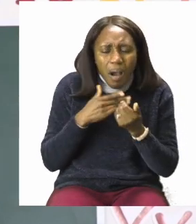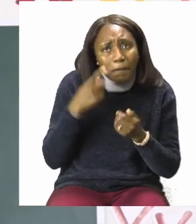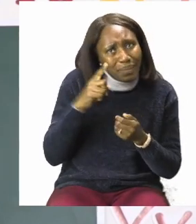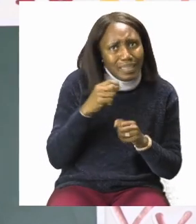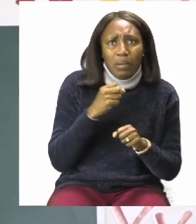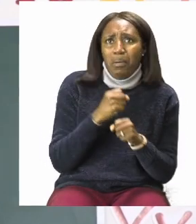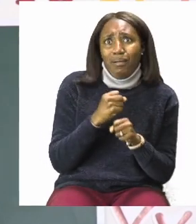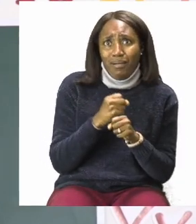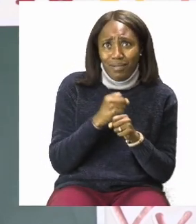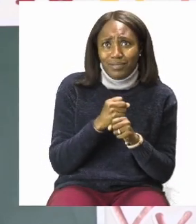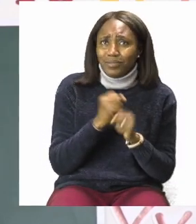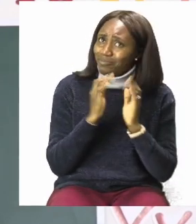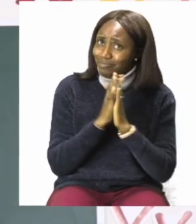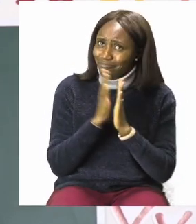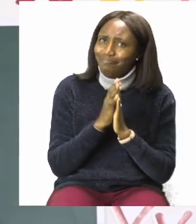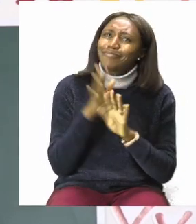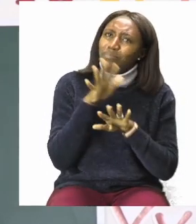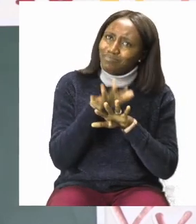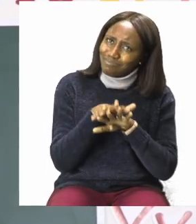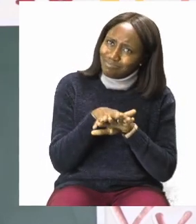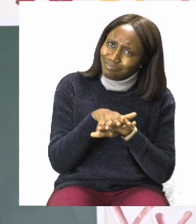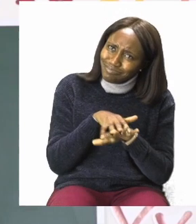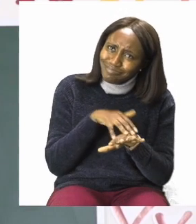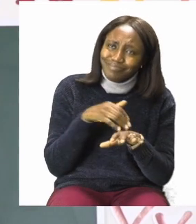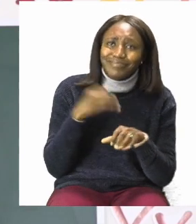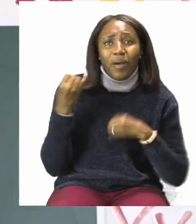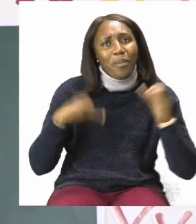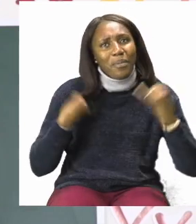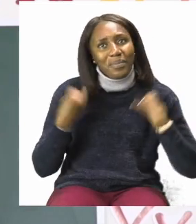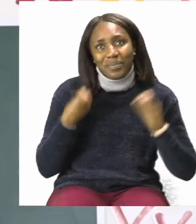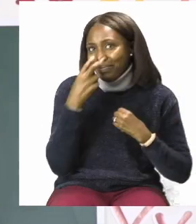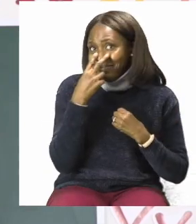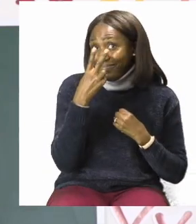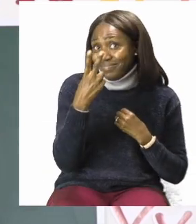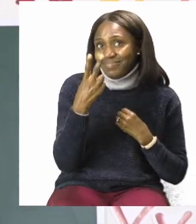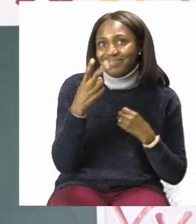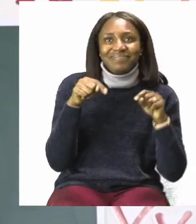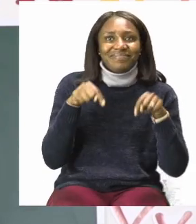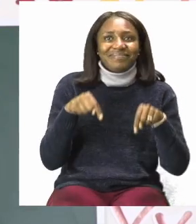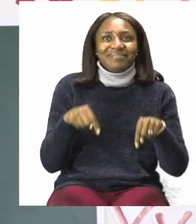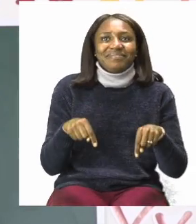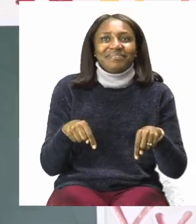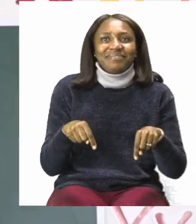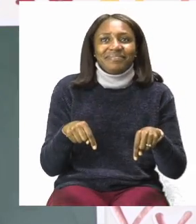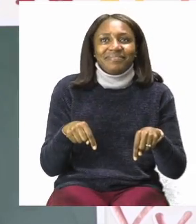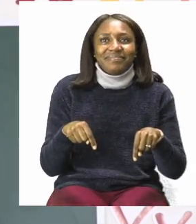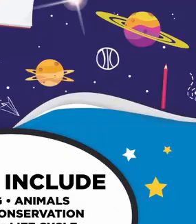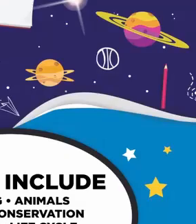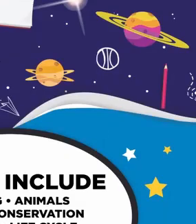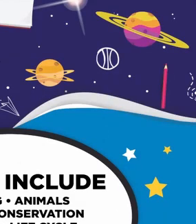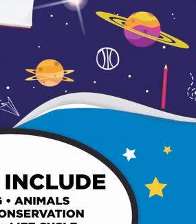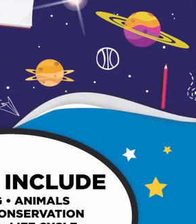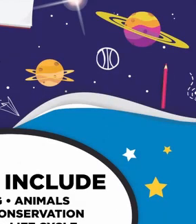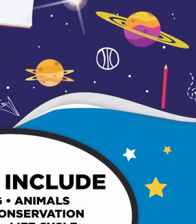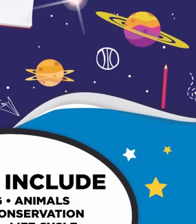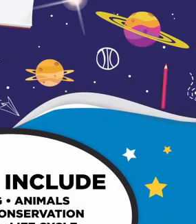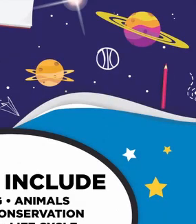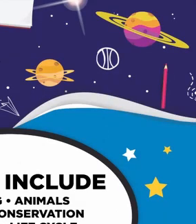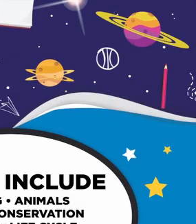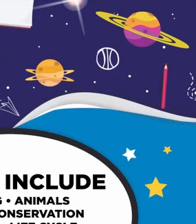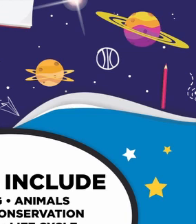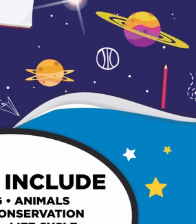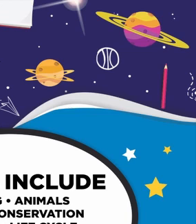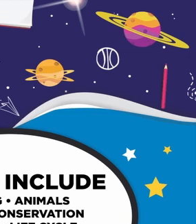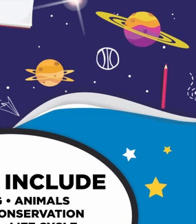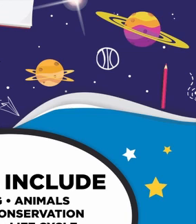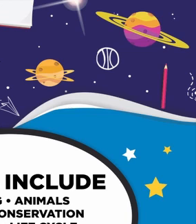they are difficult. Have fun and I'll see you soon after the advert break. Do you have children in the